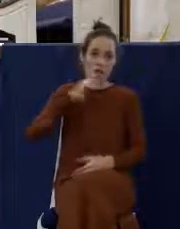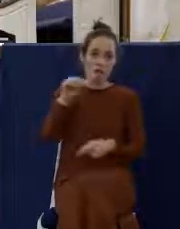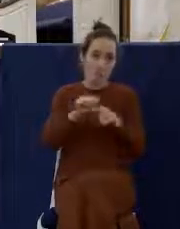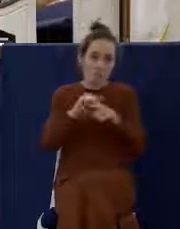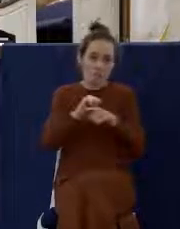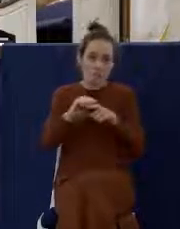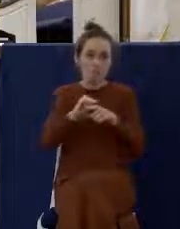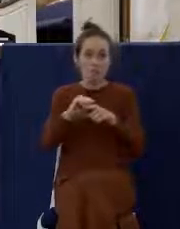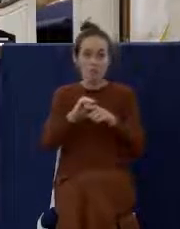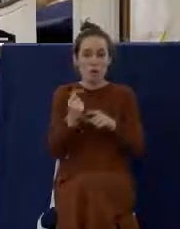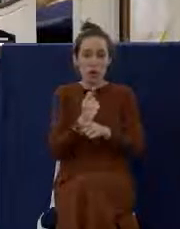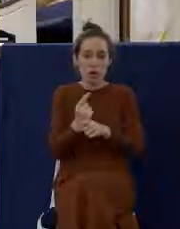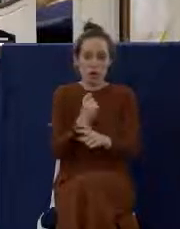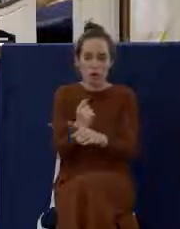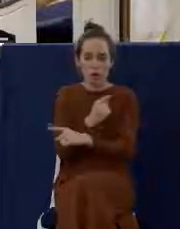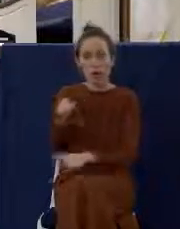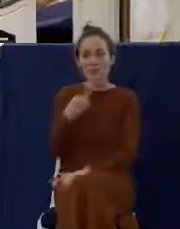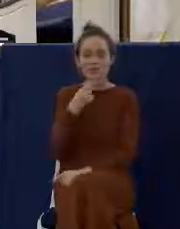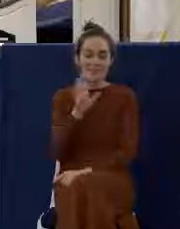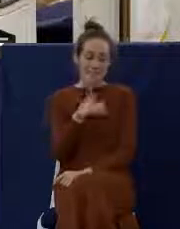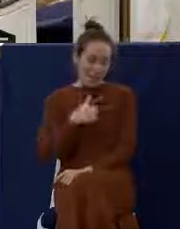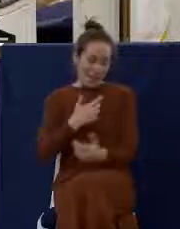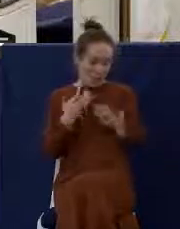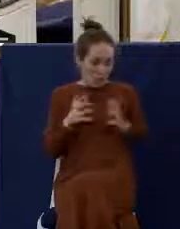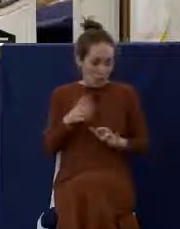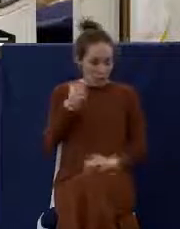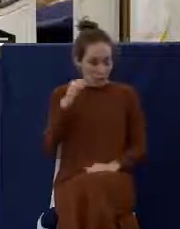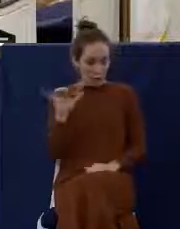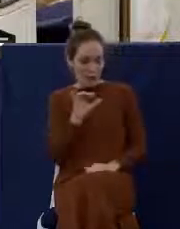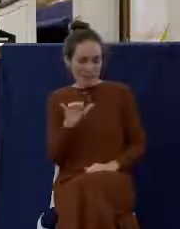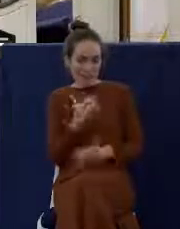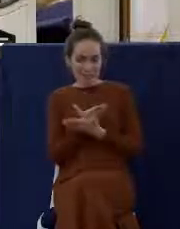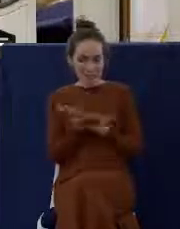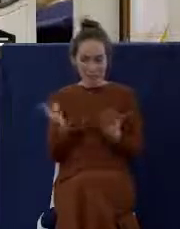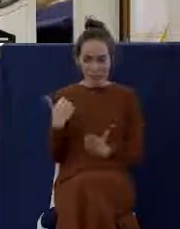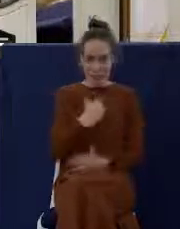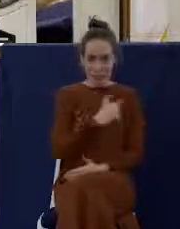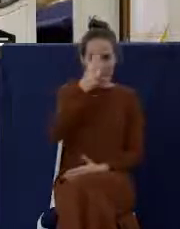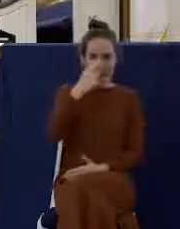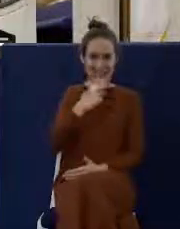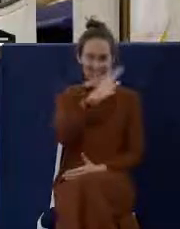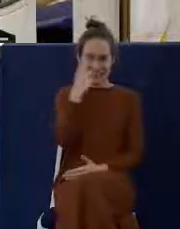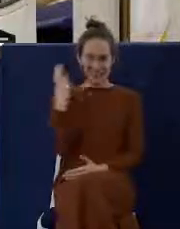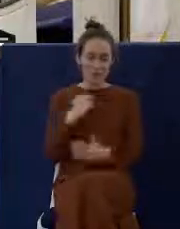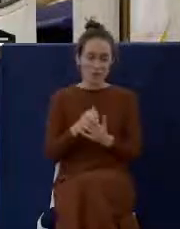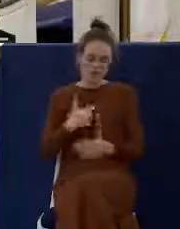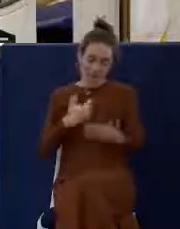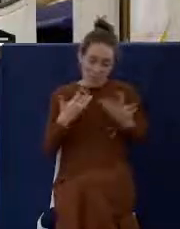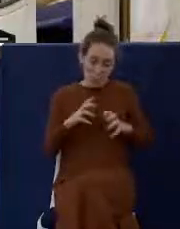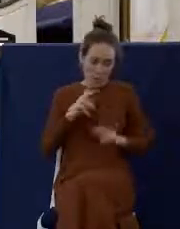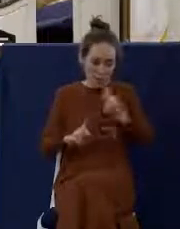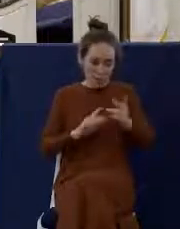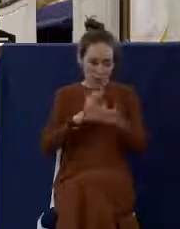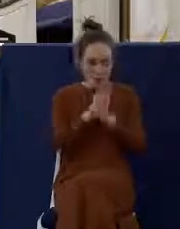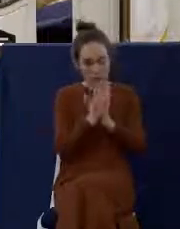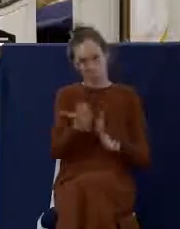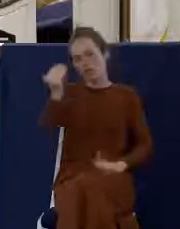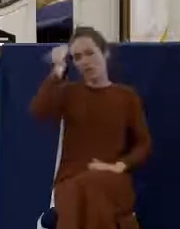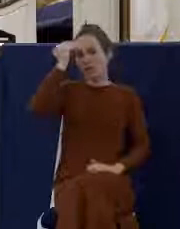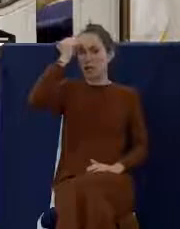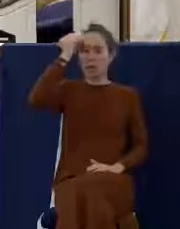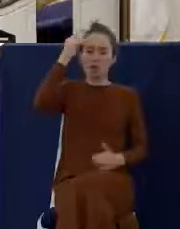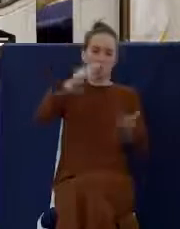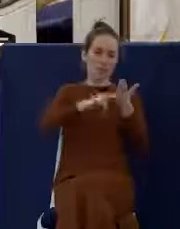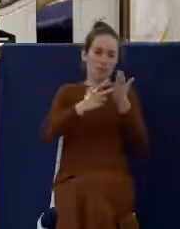I've read where some said, well, I don't want to appear Catholic, or I don't want to give it too much familiarity. That way it'll lose its meaning.